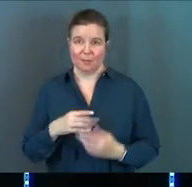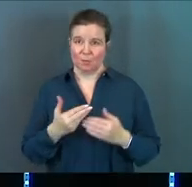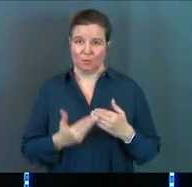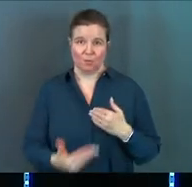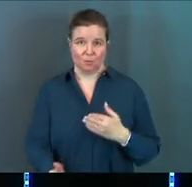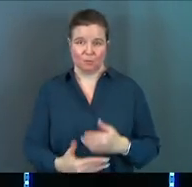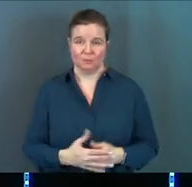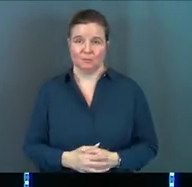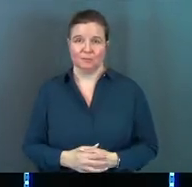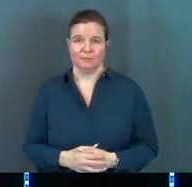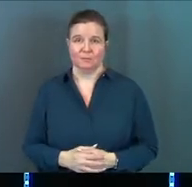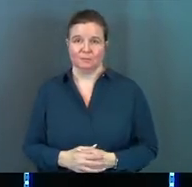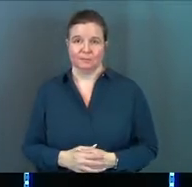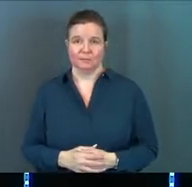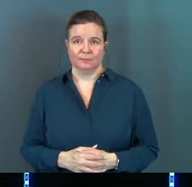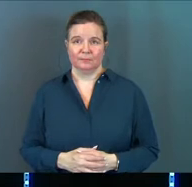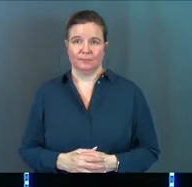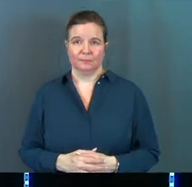point forward.